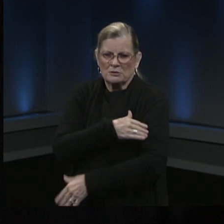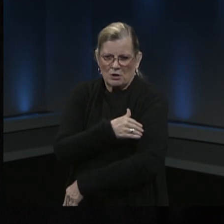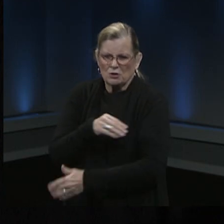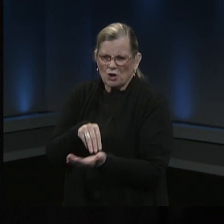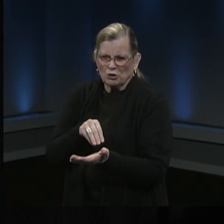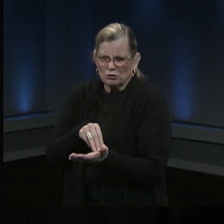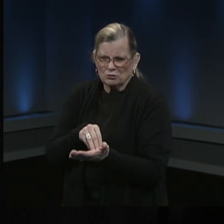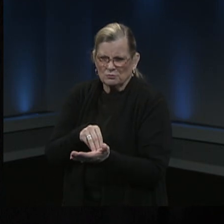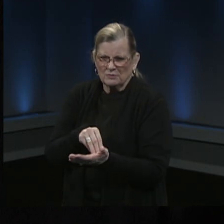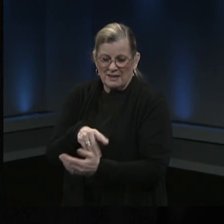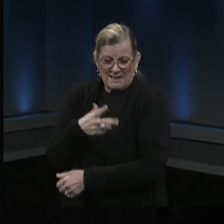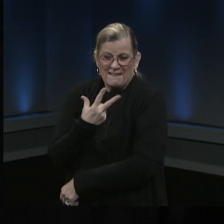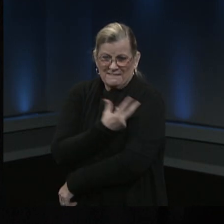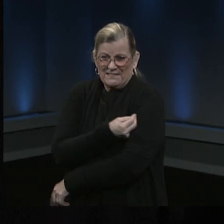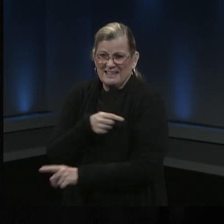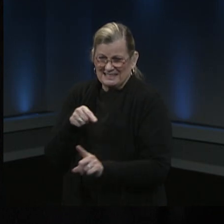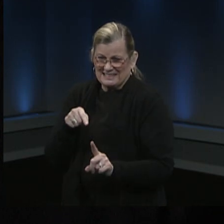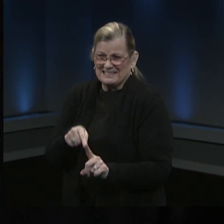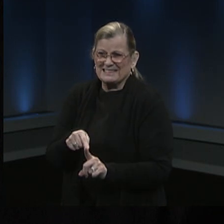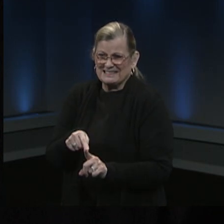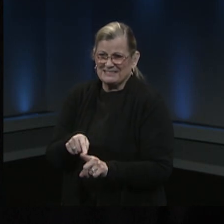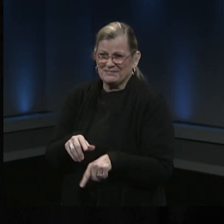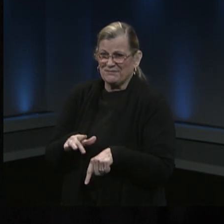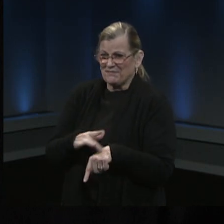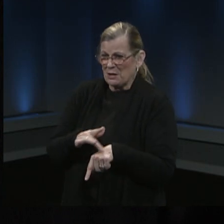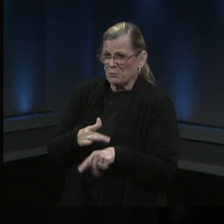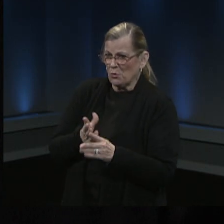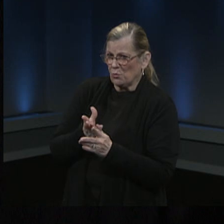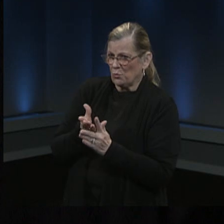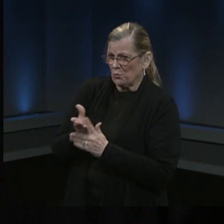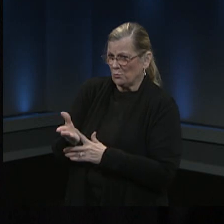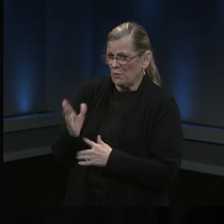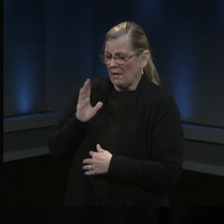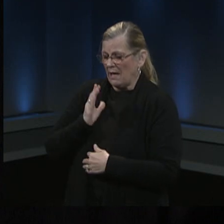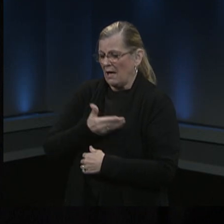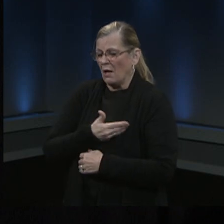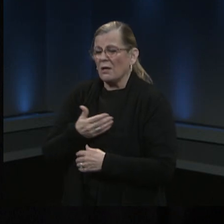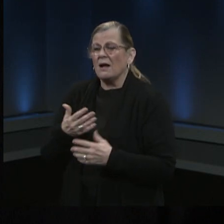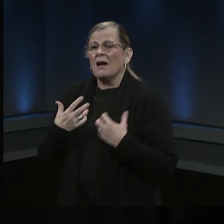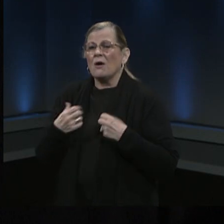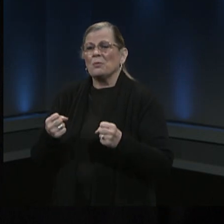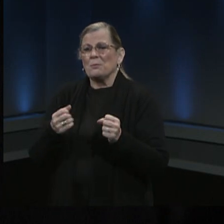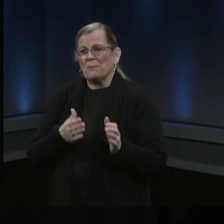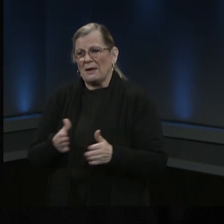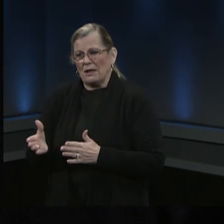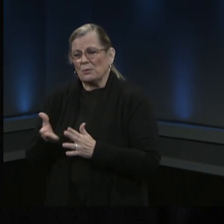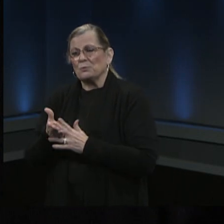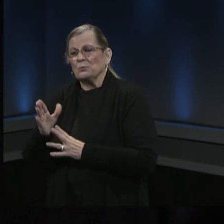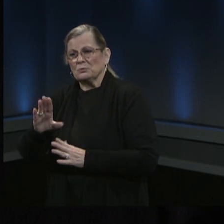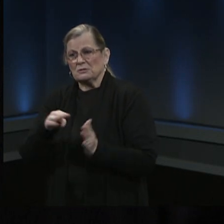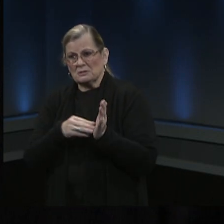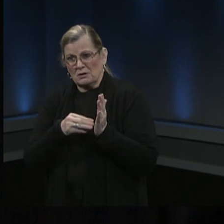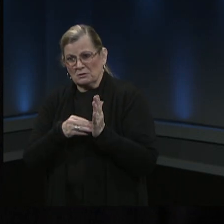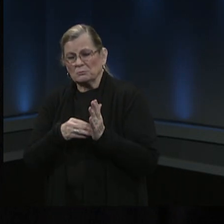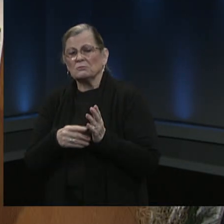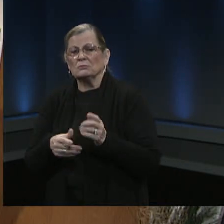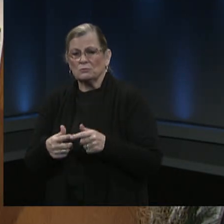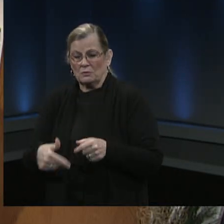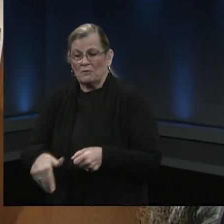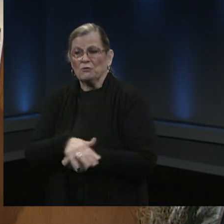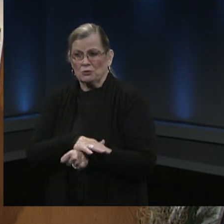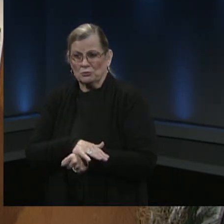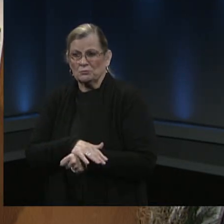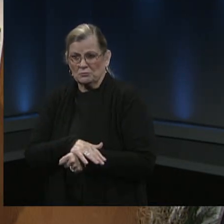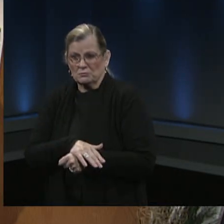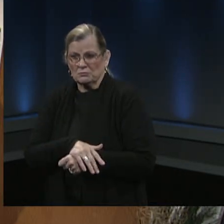or would be available to you through the health plan and through your provider and covered it under that plan. Thanks,